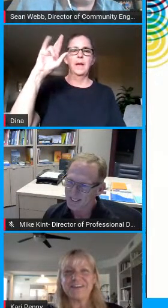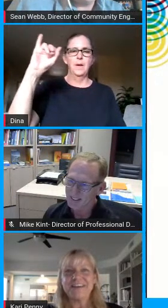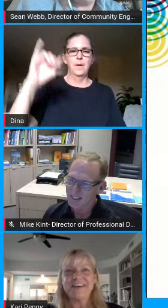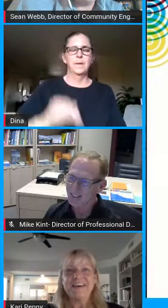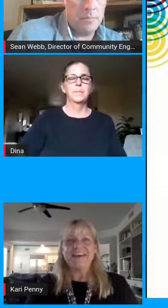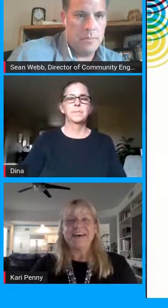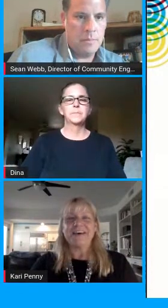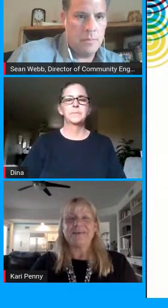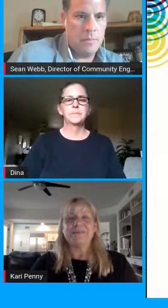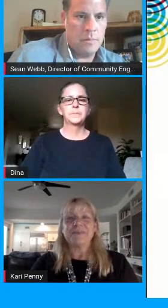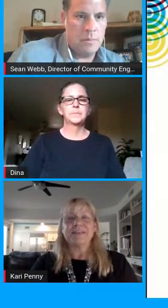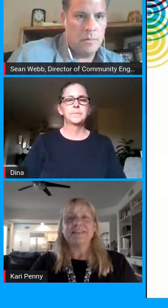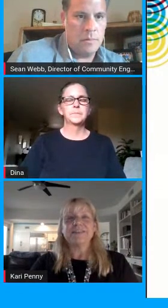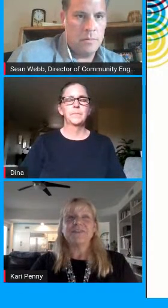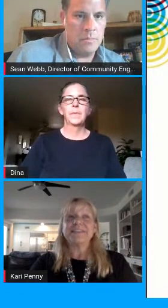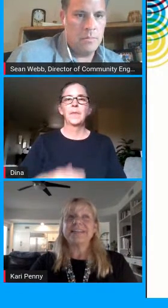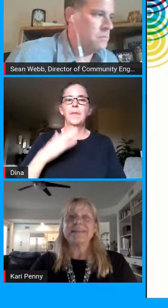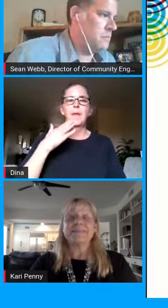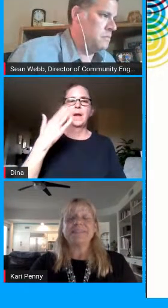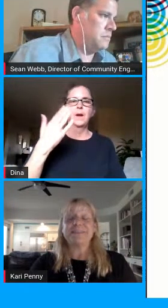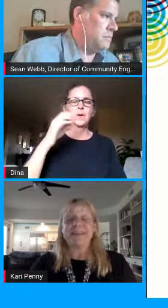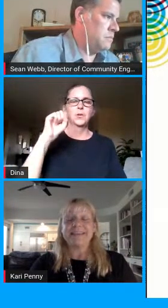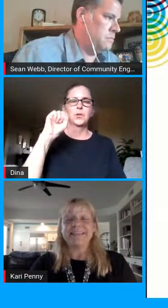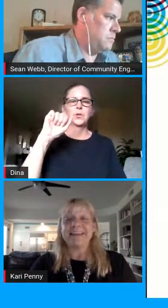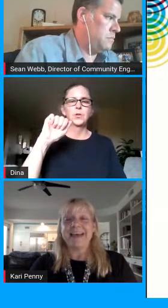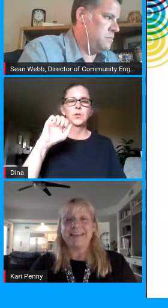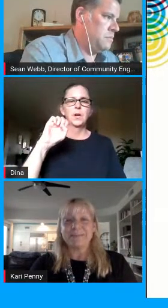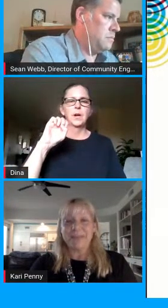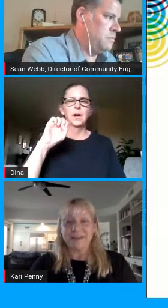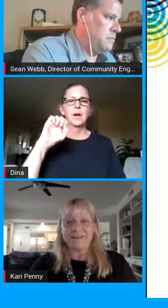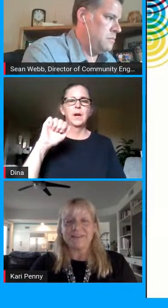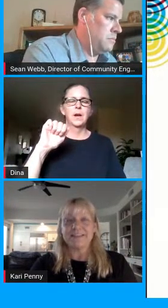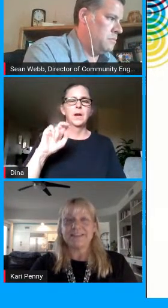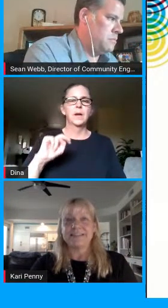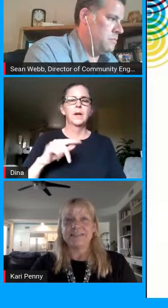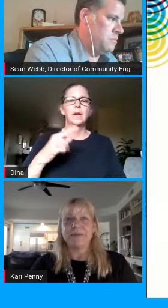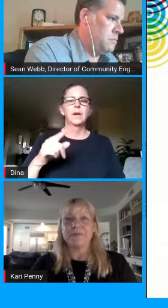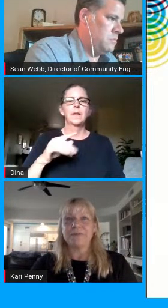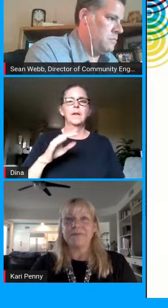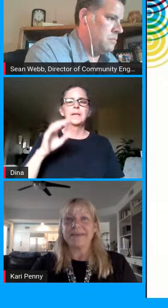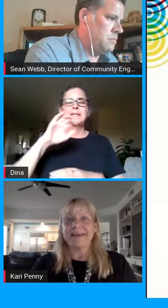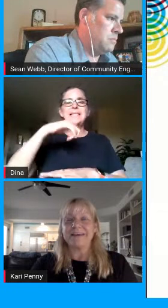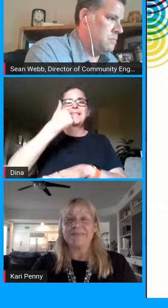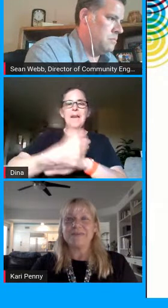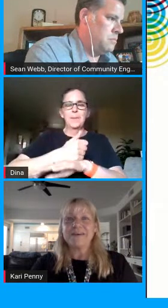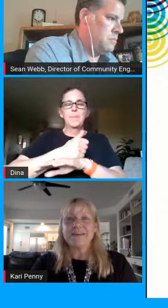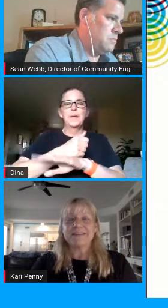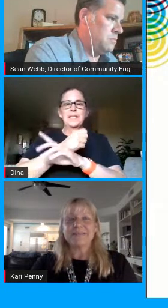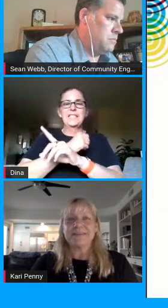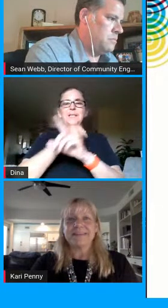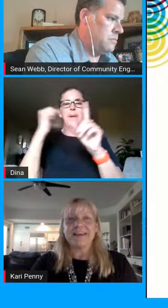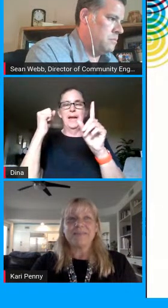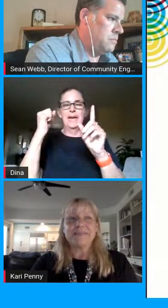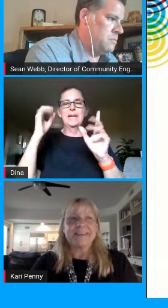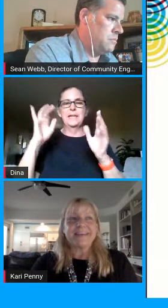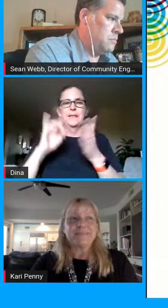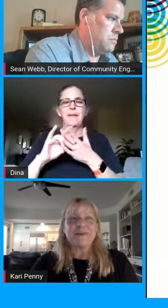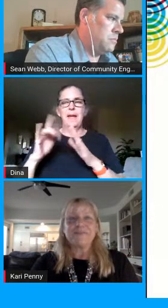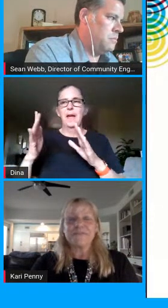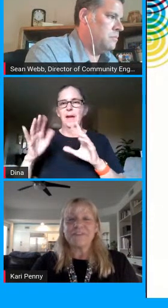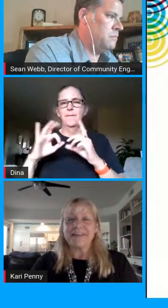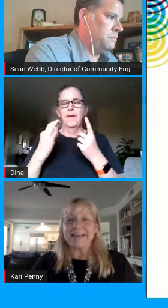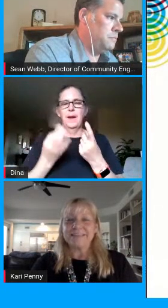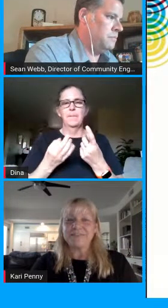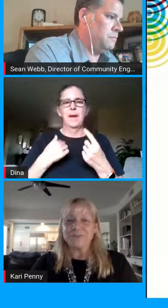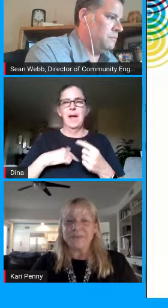you john um so setting up a space as a parent this is probably um something that i've been thinking